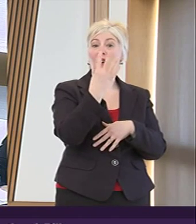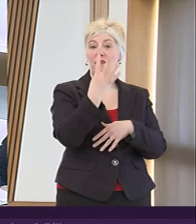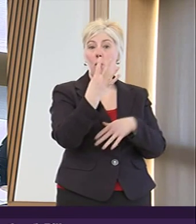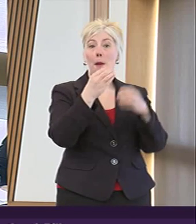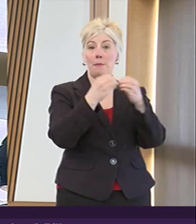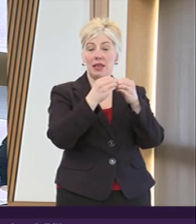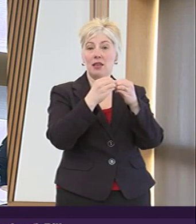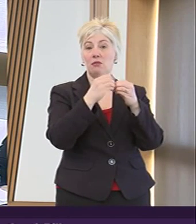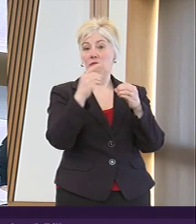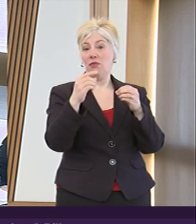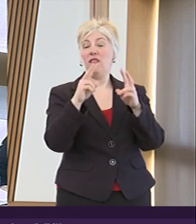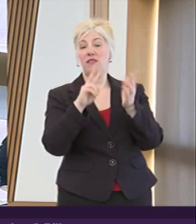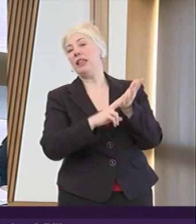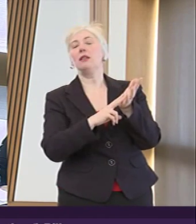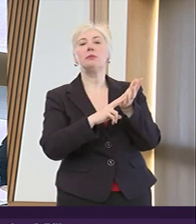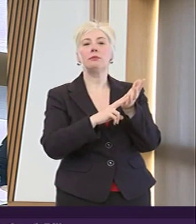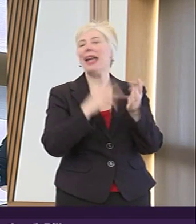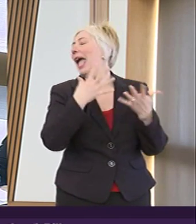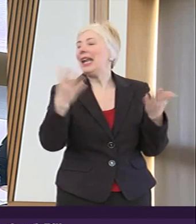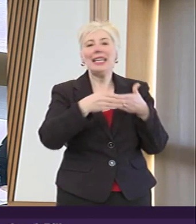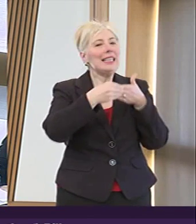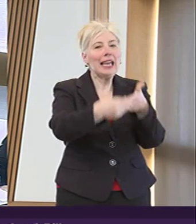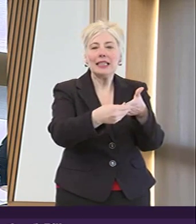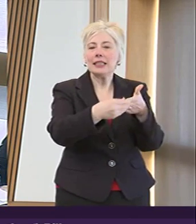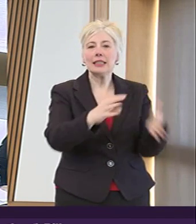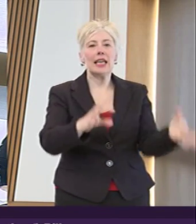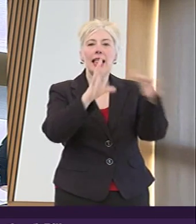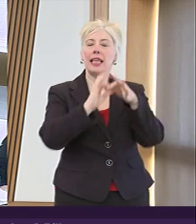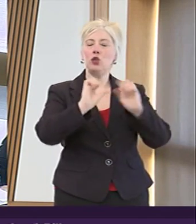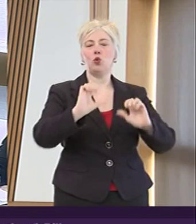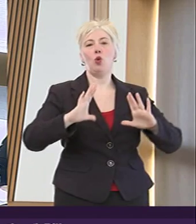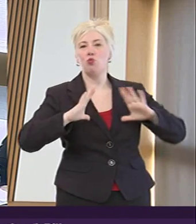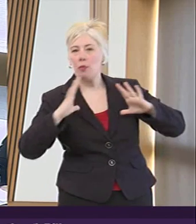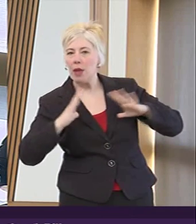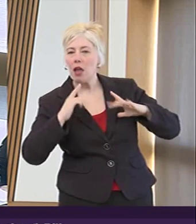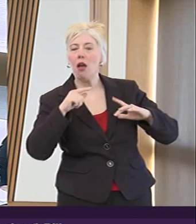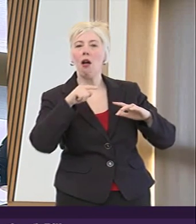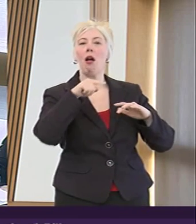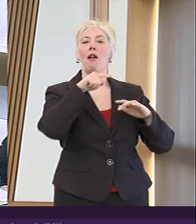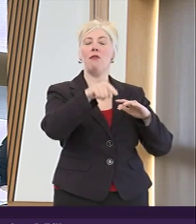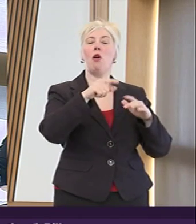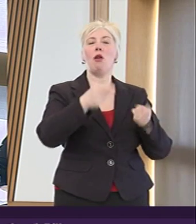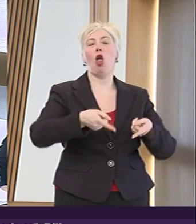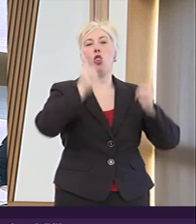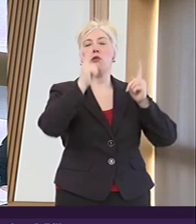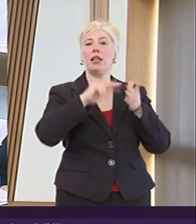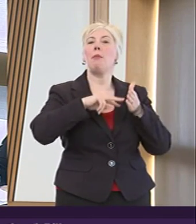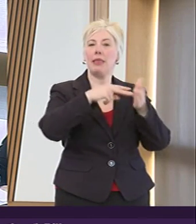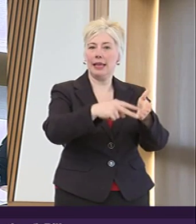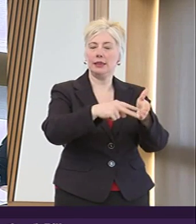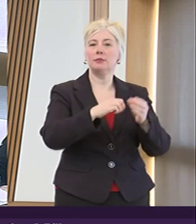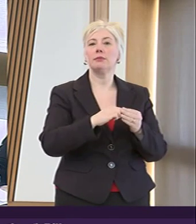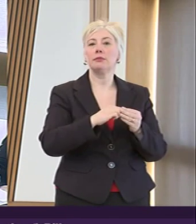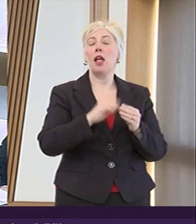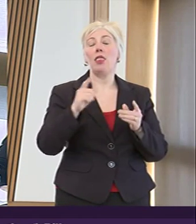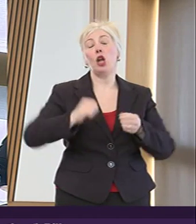v any guidance relevant either to the preparation or revision of authority plans as may be issued